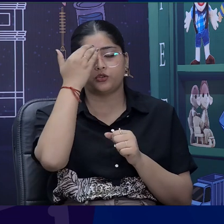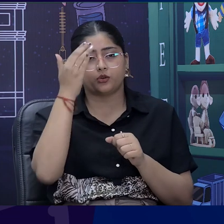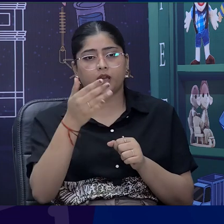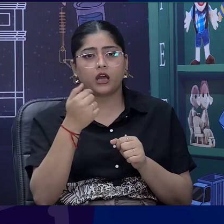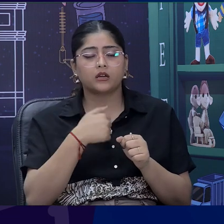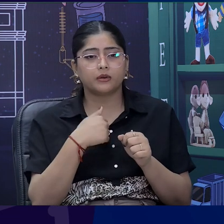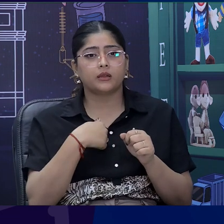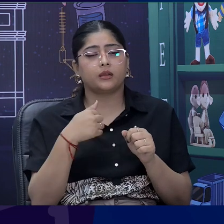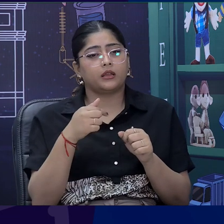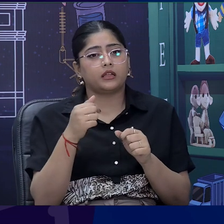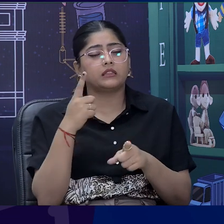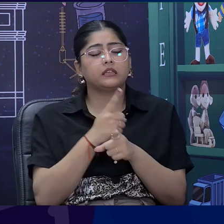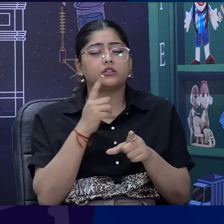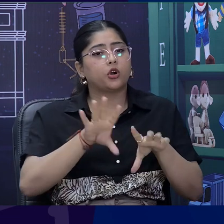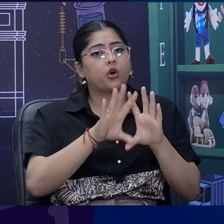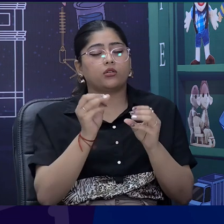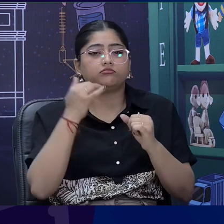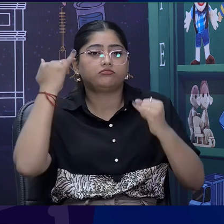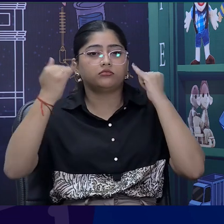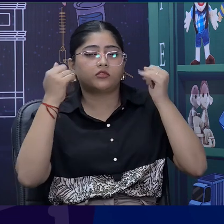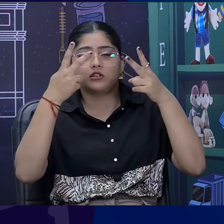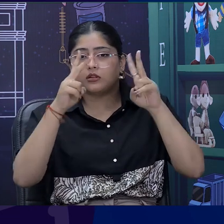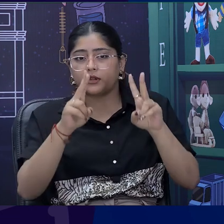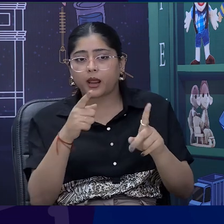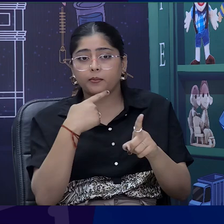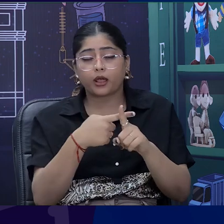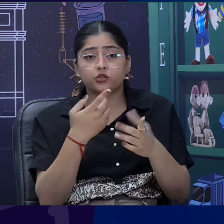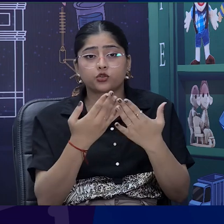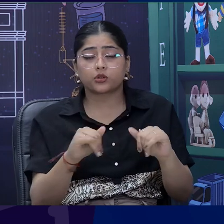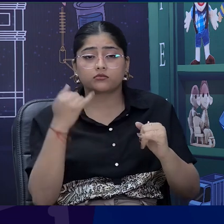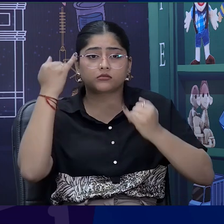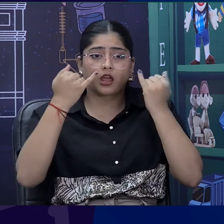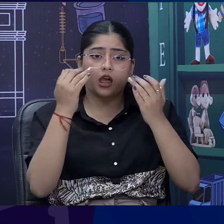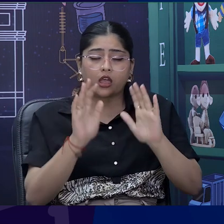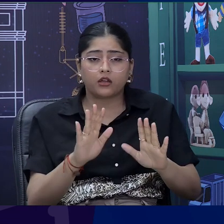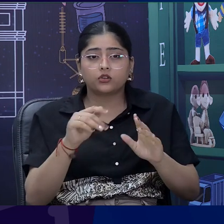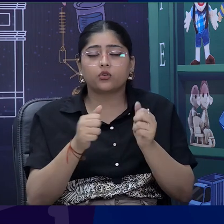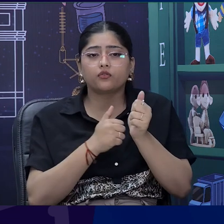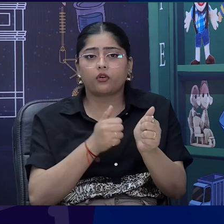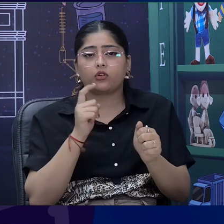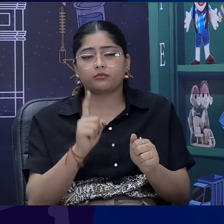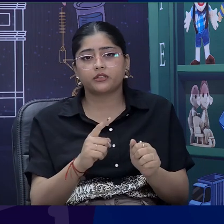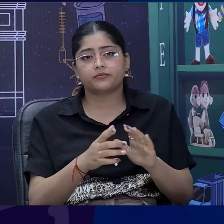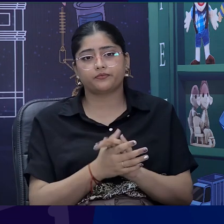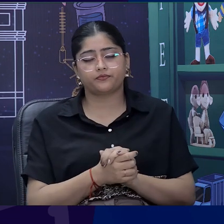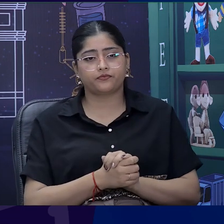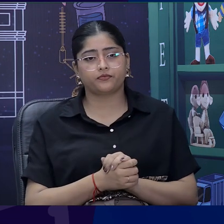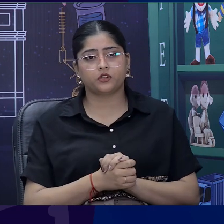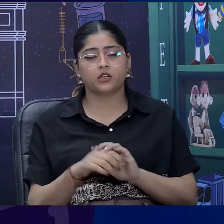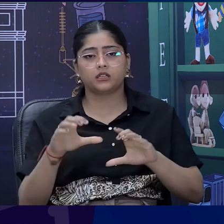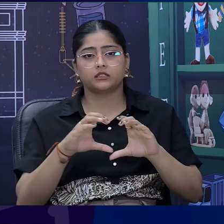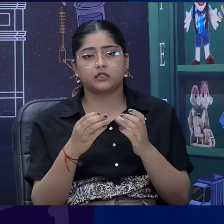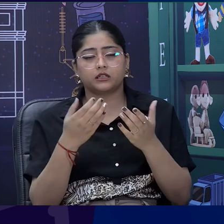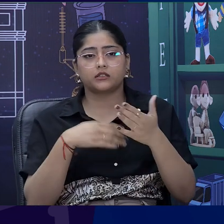creative teachers and we have very creative students as well. So, you need to follow all those interventions in your class, so that